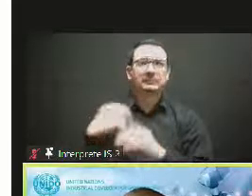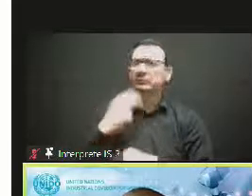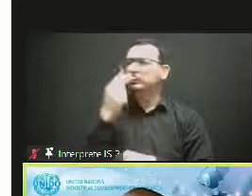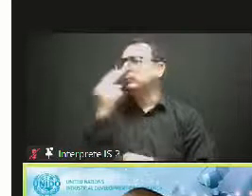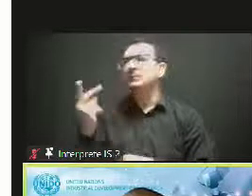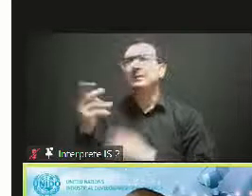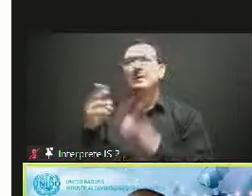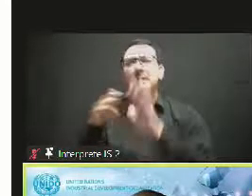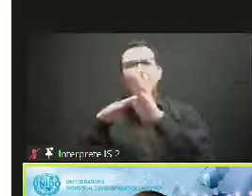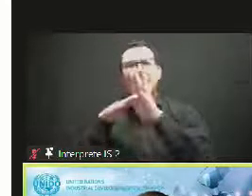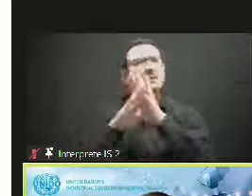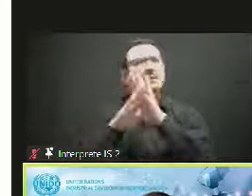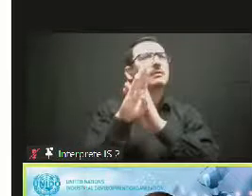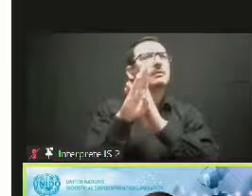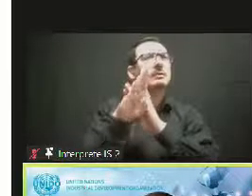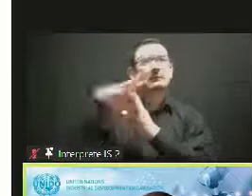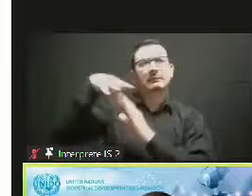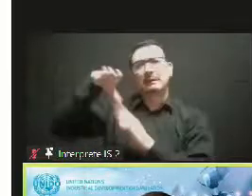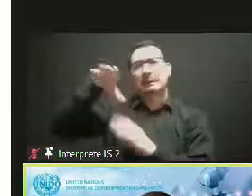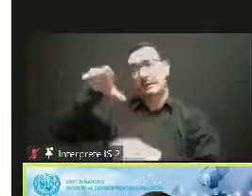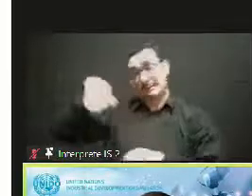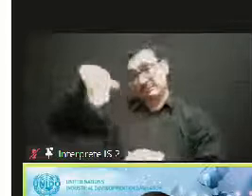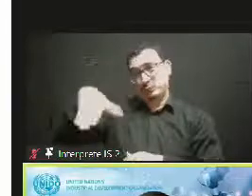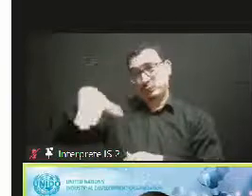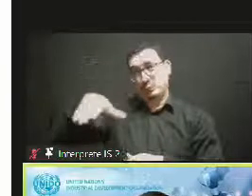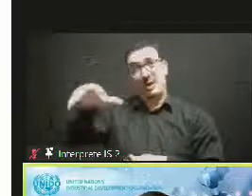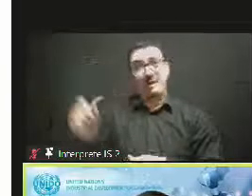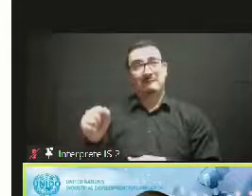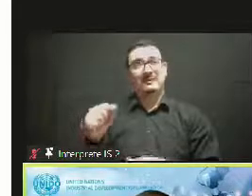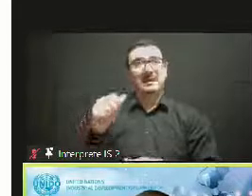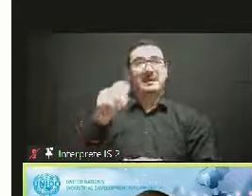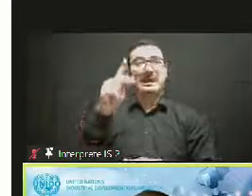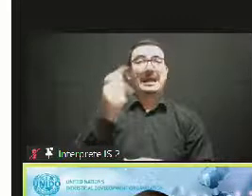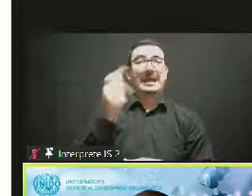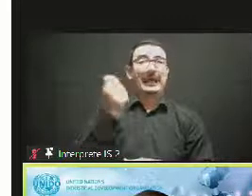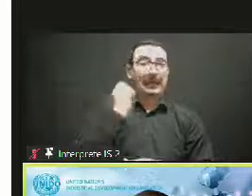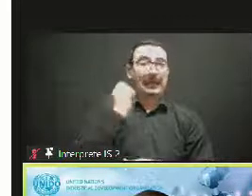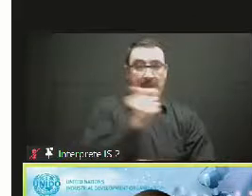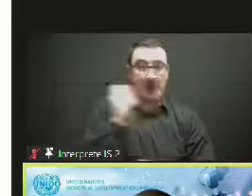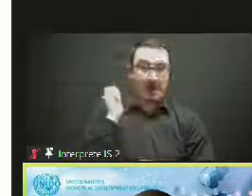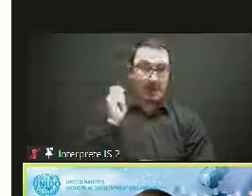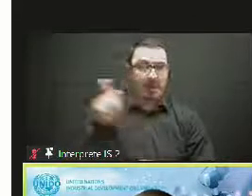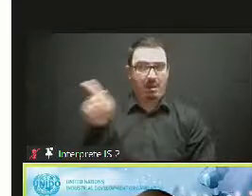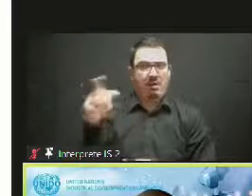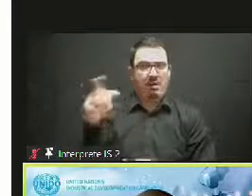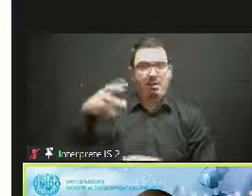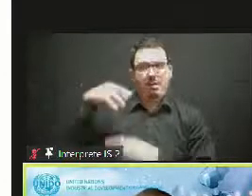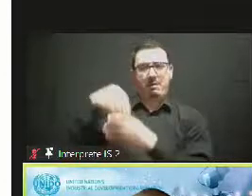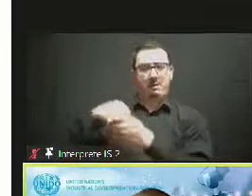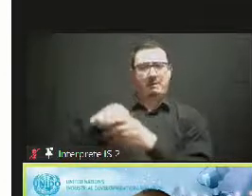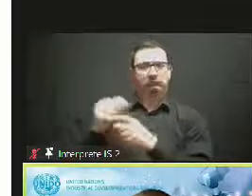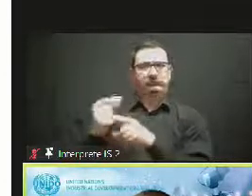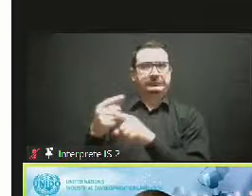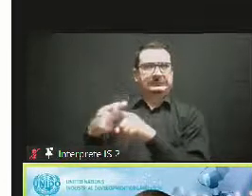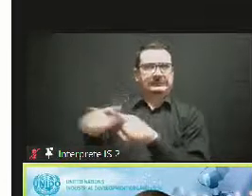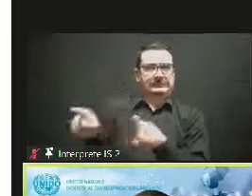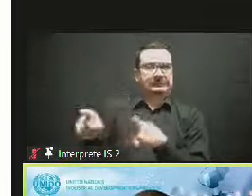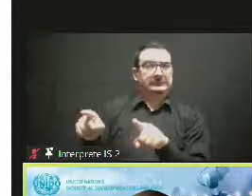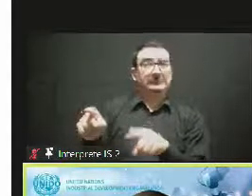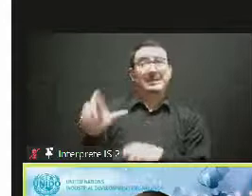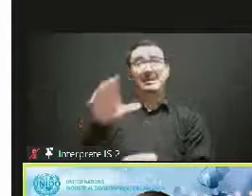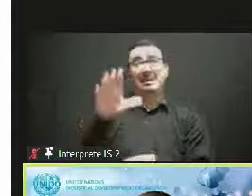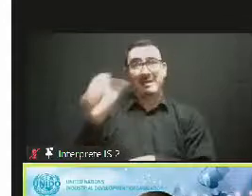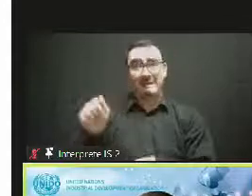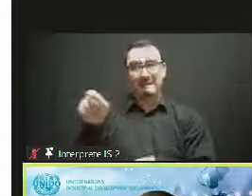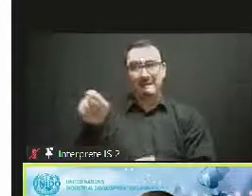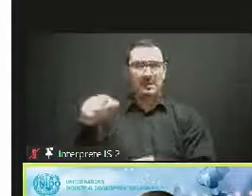around the entire continent. However, there are still challenges, as we mentioned before. Particularly,